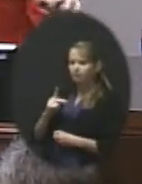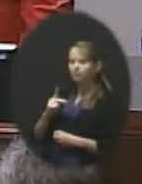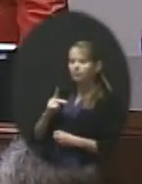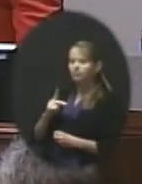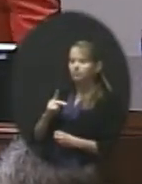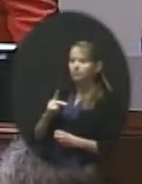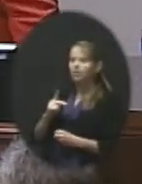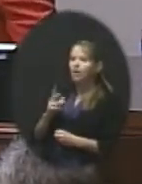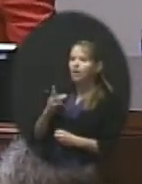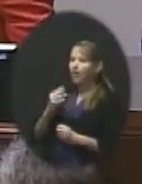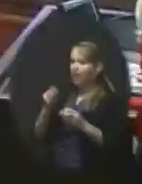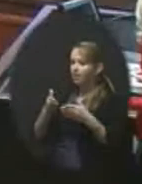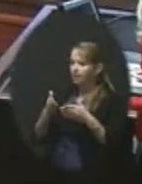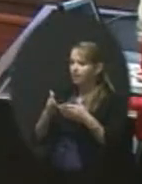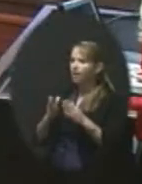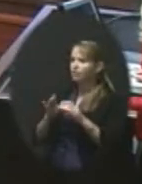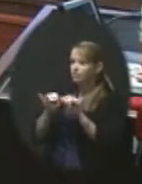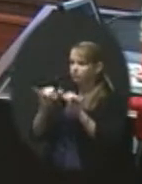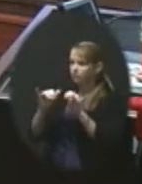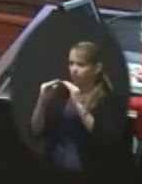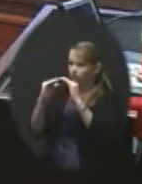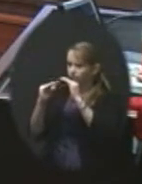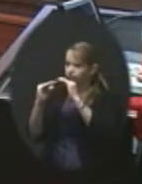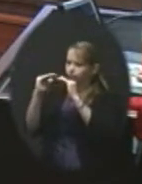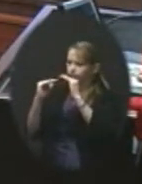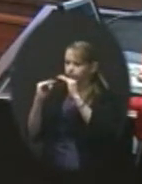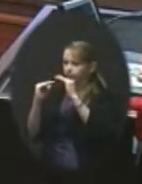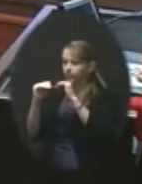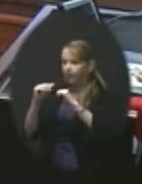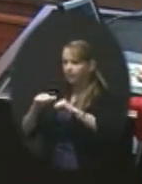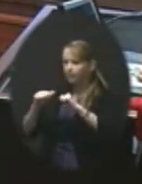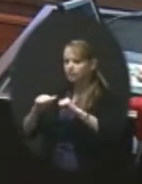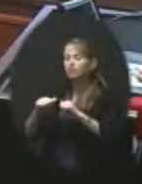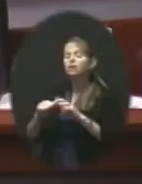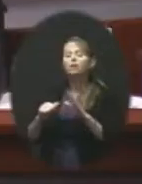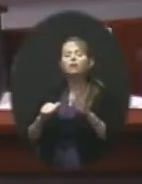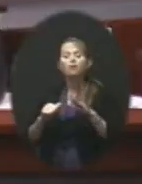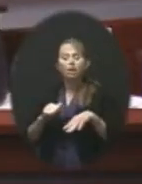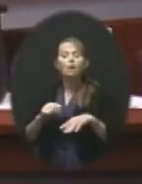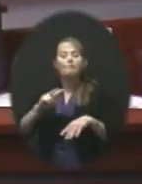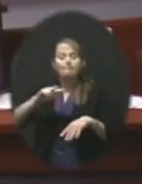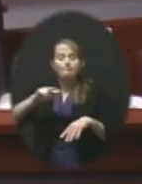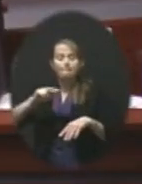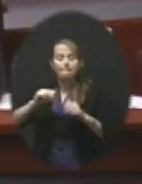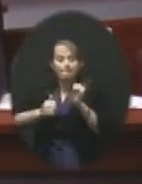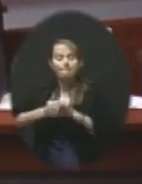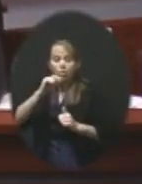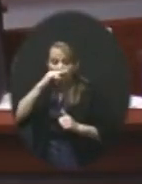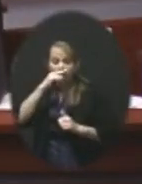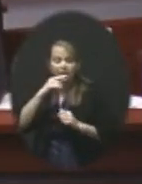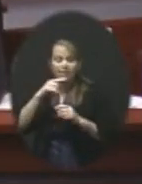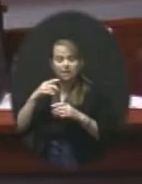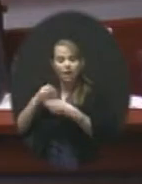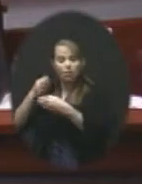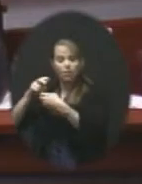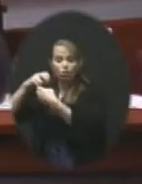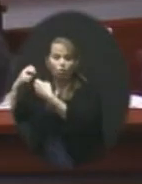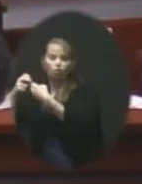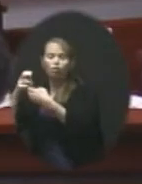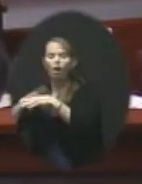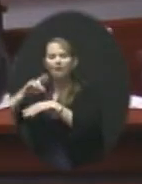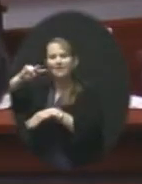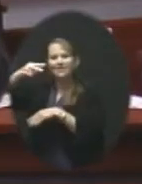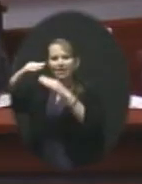a good amount under capacity. Most of the kids hanging out windows are at our second story buildings. Right. In the district usually.